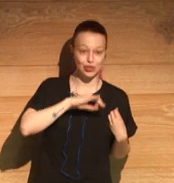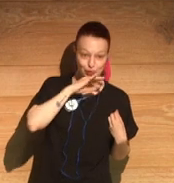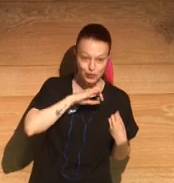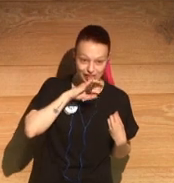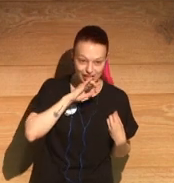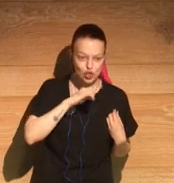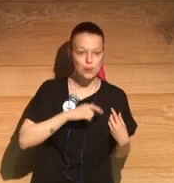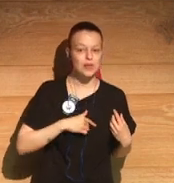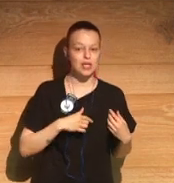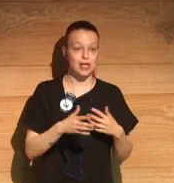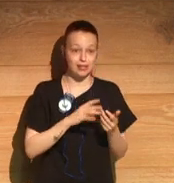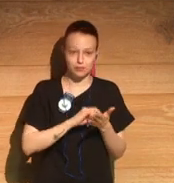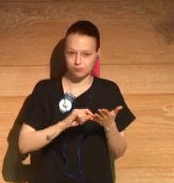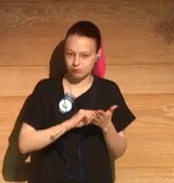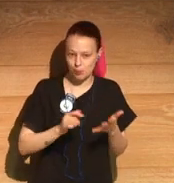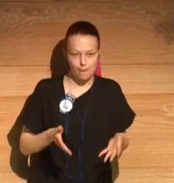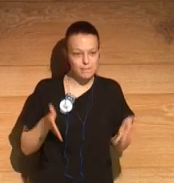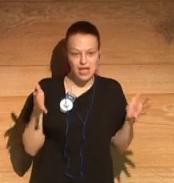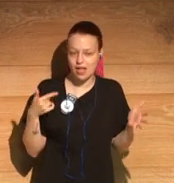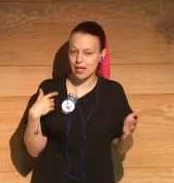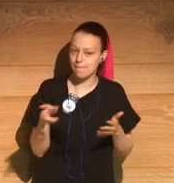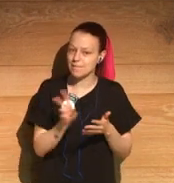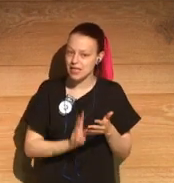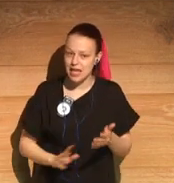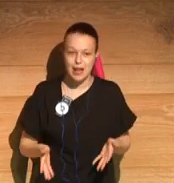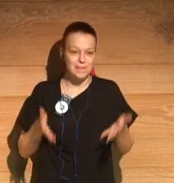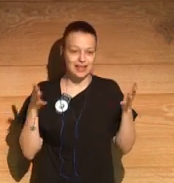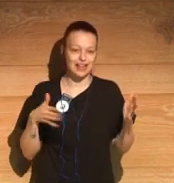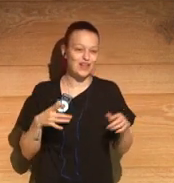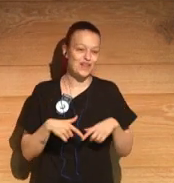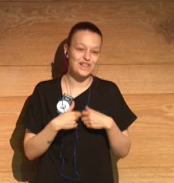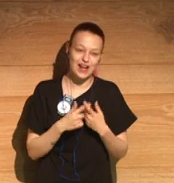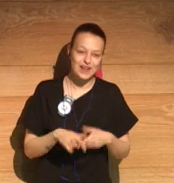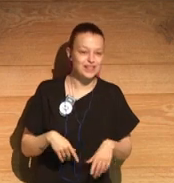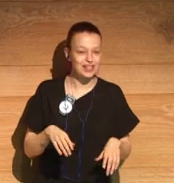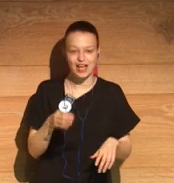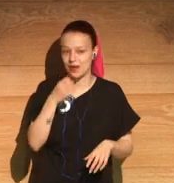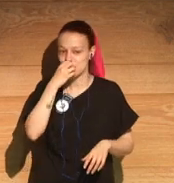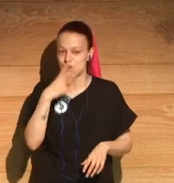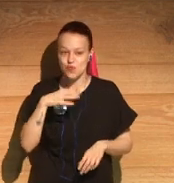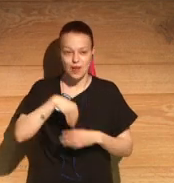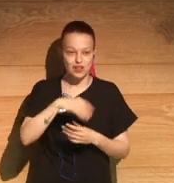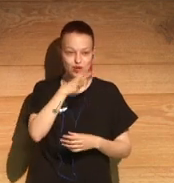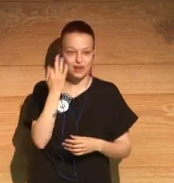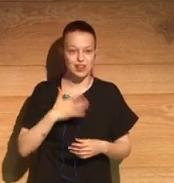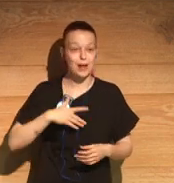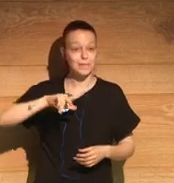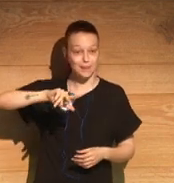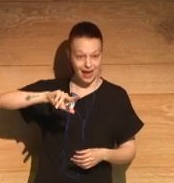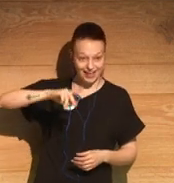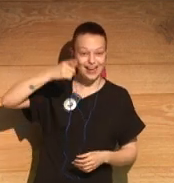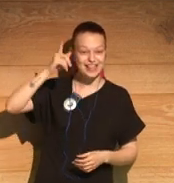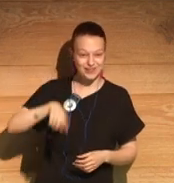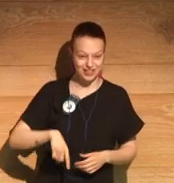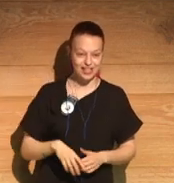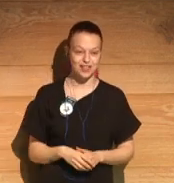I love reading. I have a wonderful family and friends and partner. And I don't want much more out of